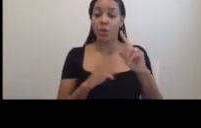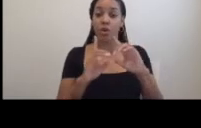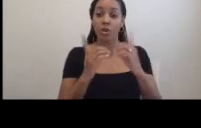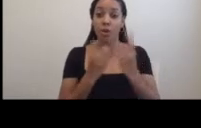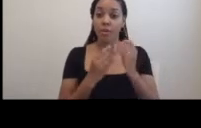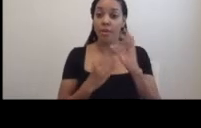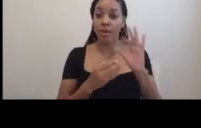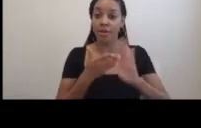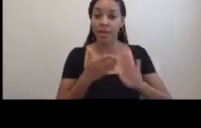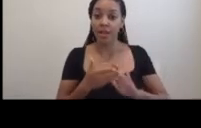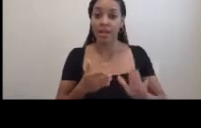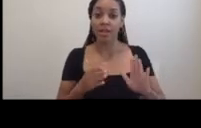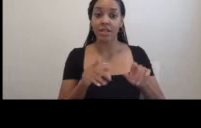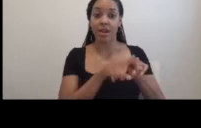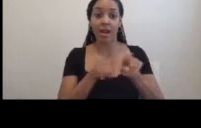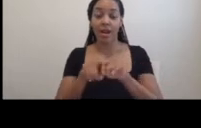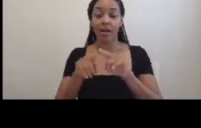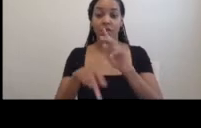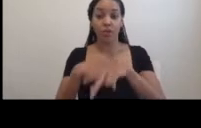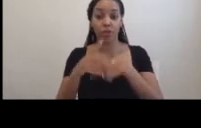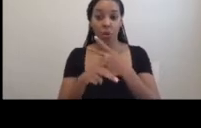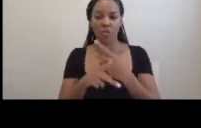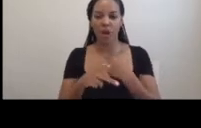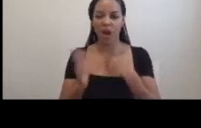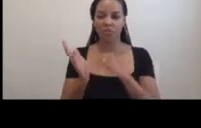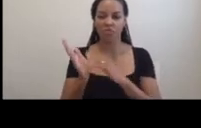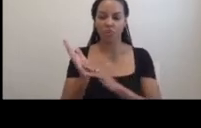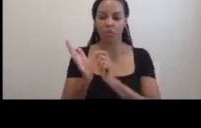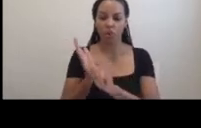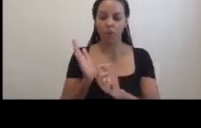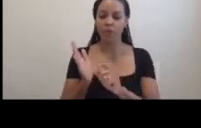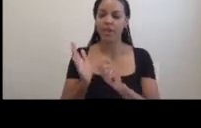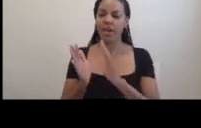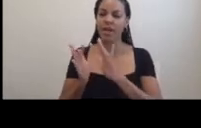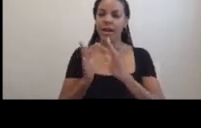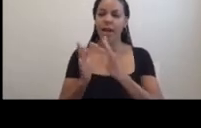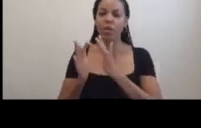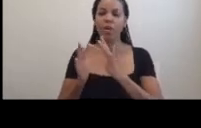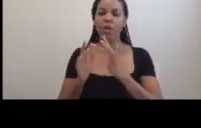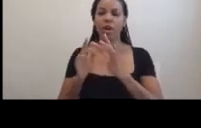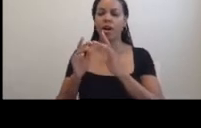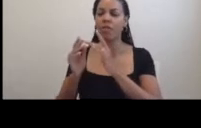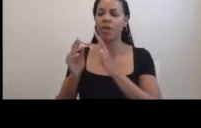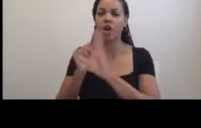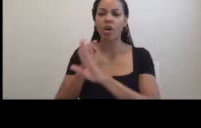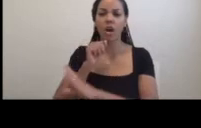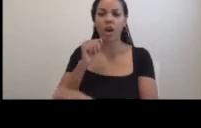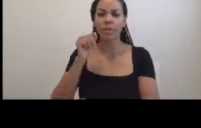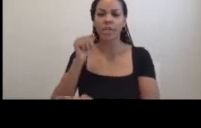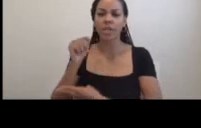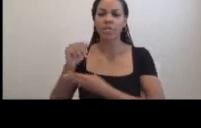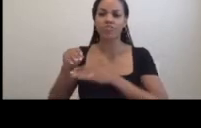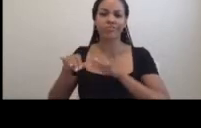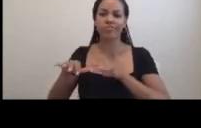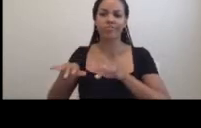form, I wrote, a network of flowing garbage. The goal is to,